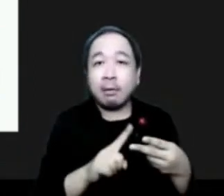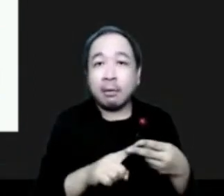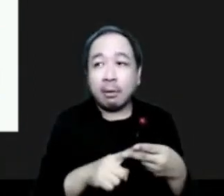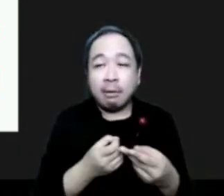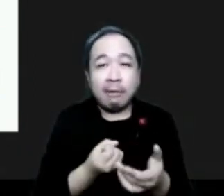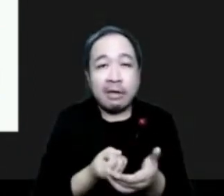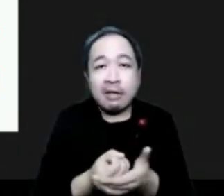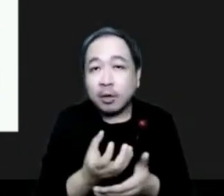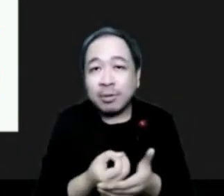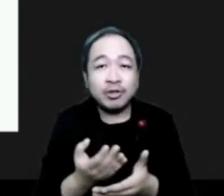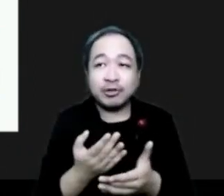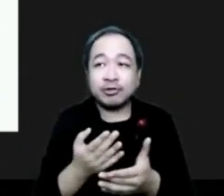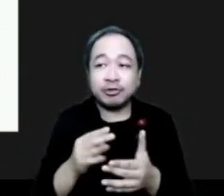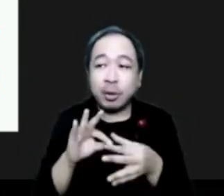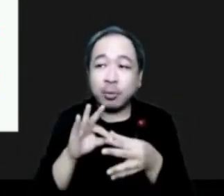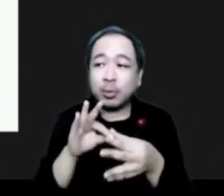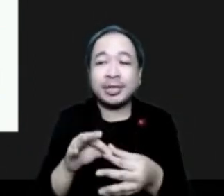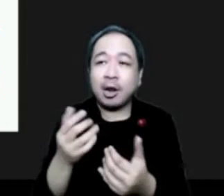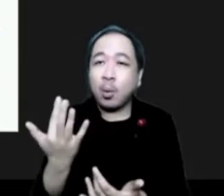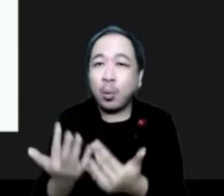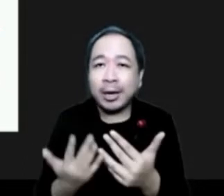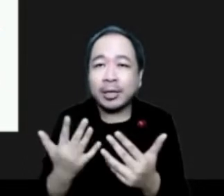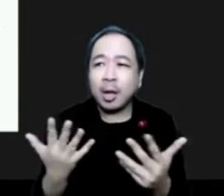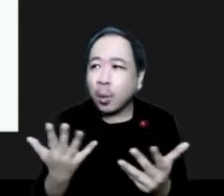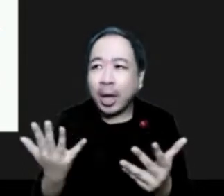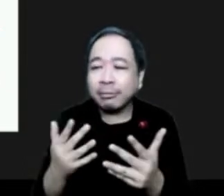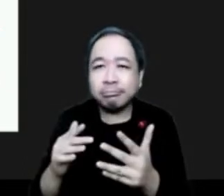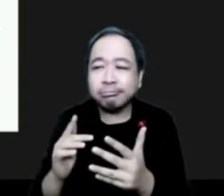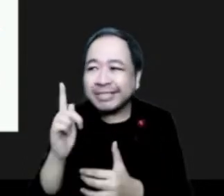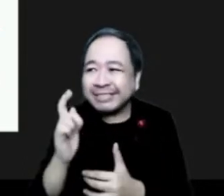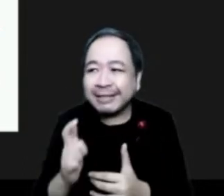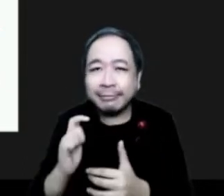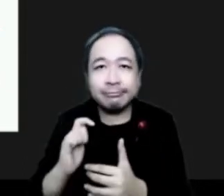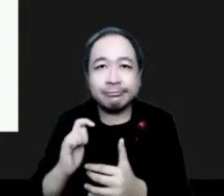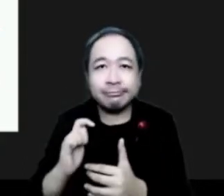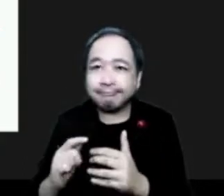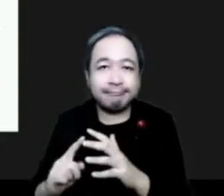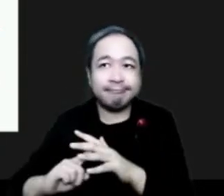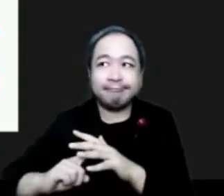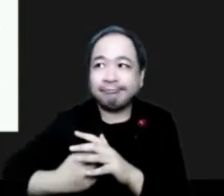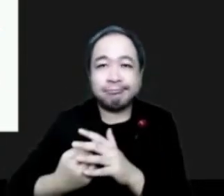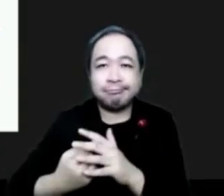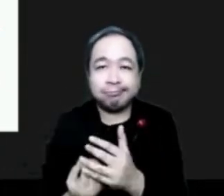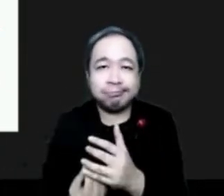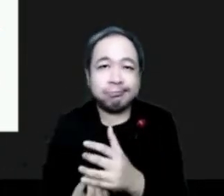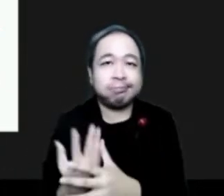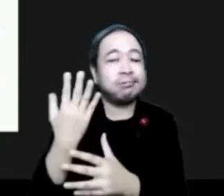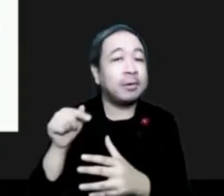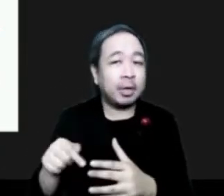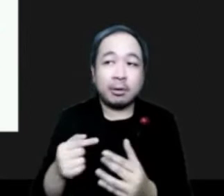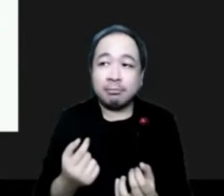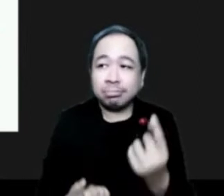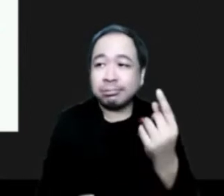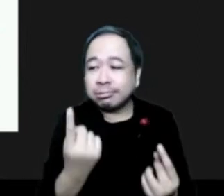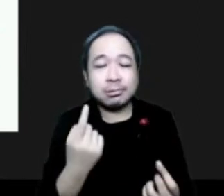wildfires. Where are the hotspots? Where are the wildfires? What is the current pollution observed across the continent? Then,